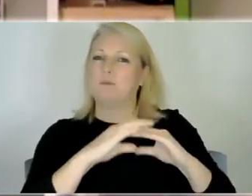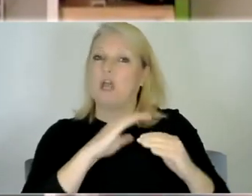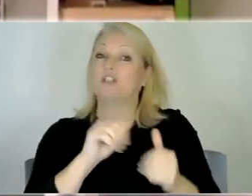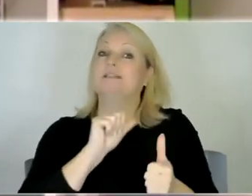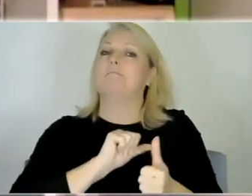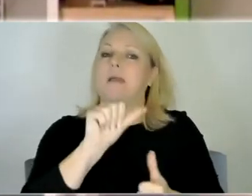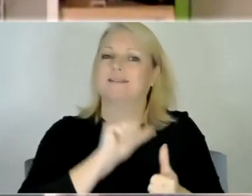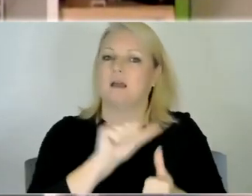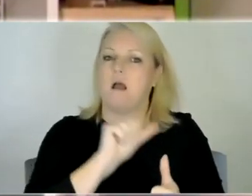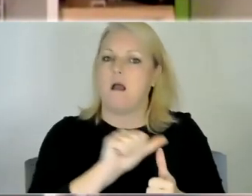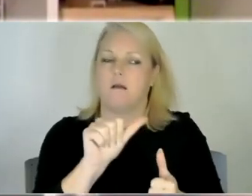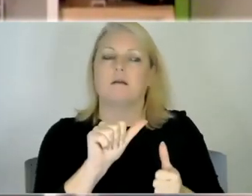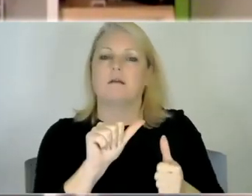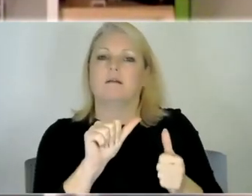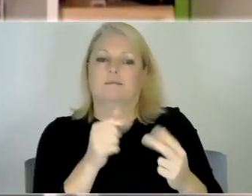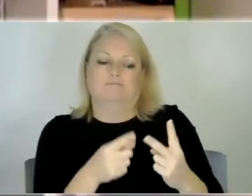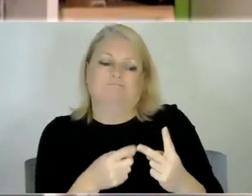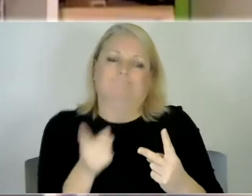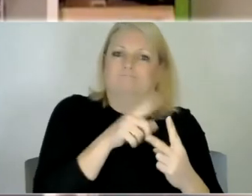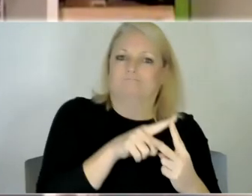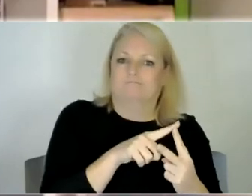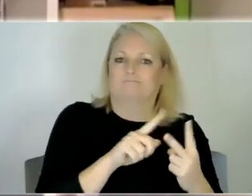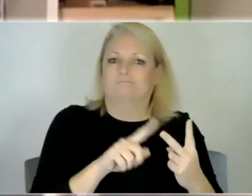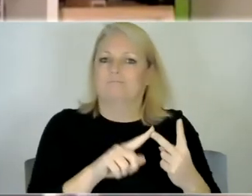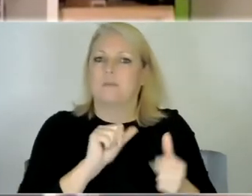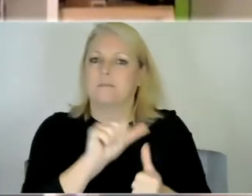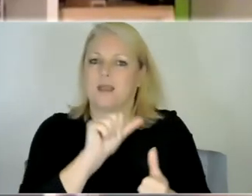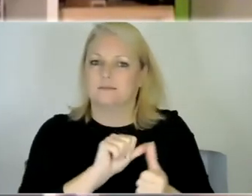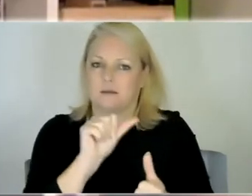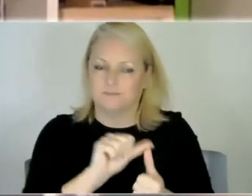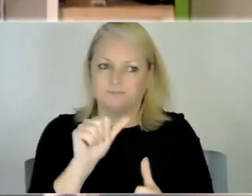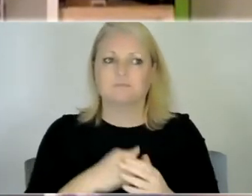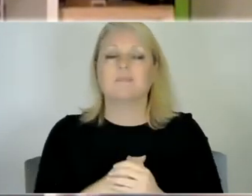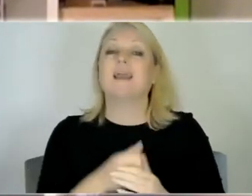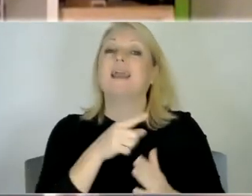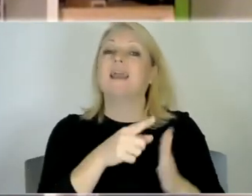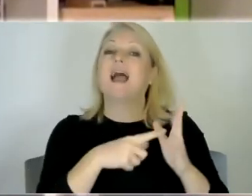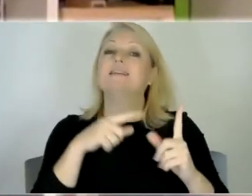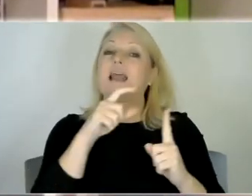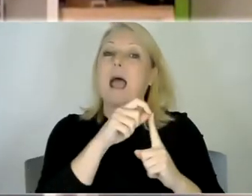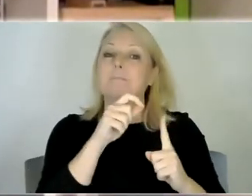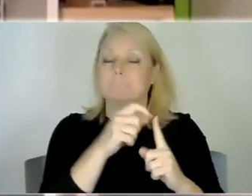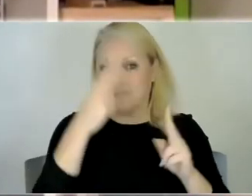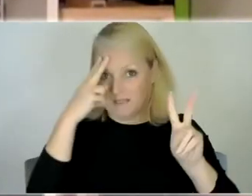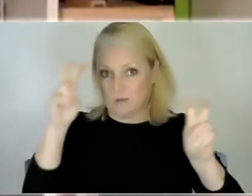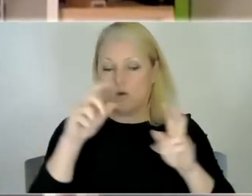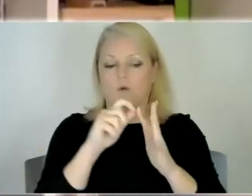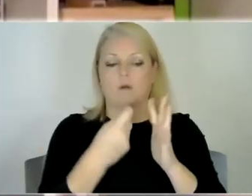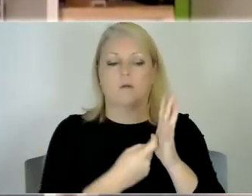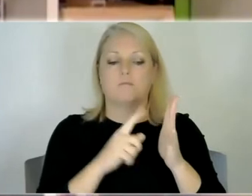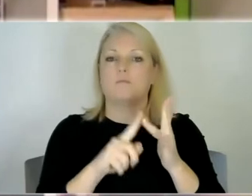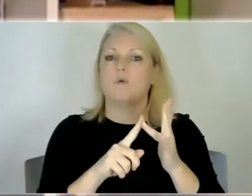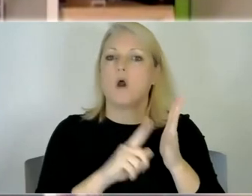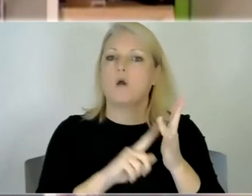stronger than jude's so um he uses an app called proloquo to go and he